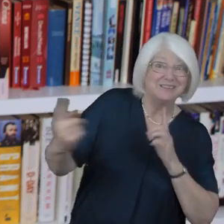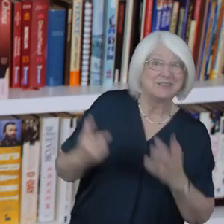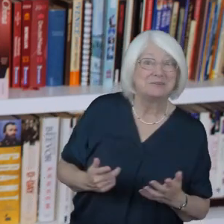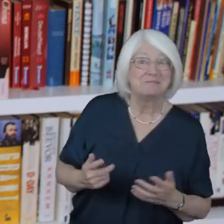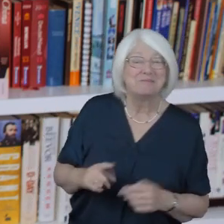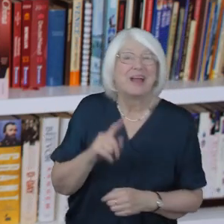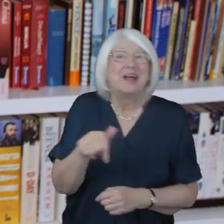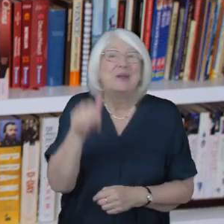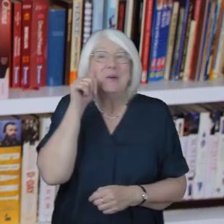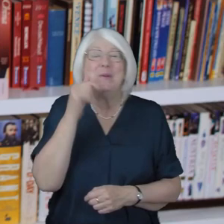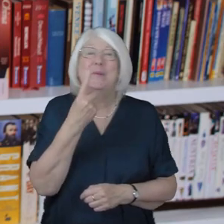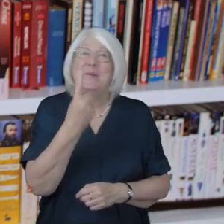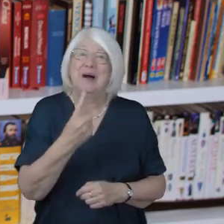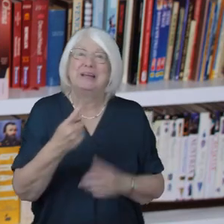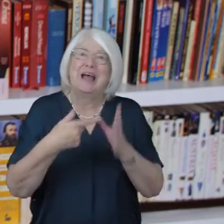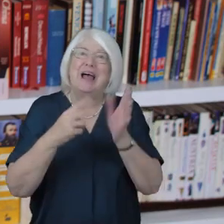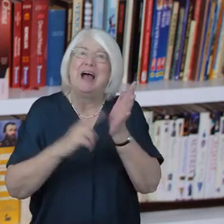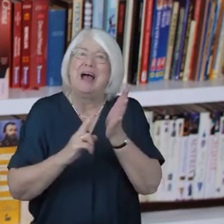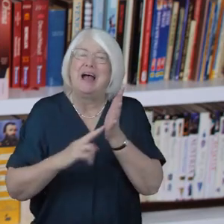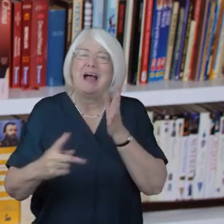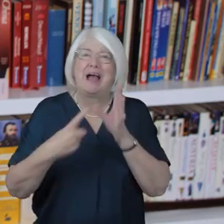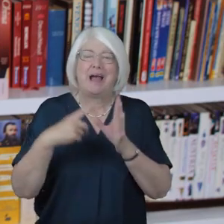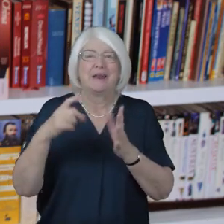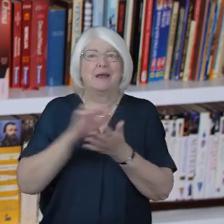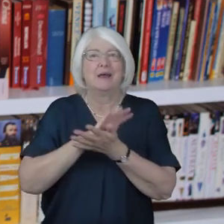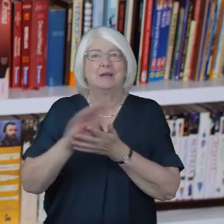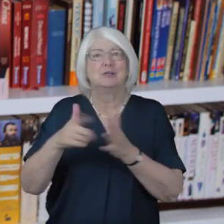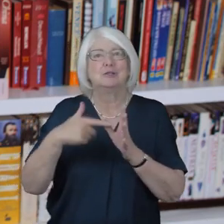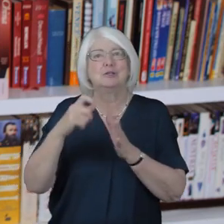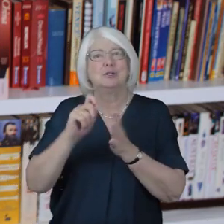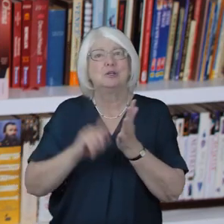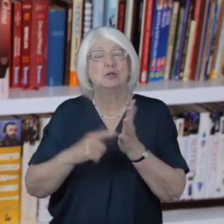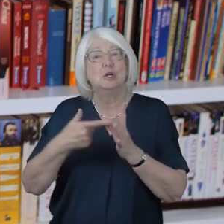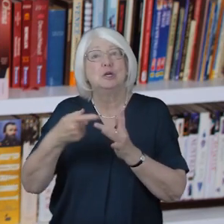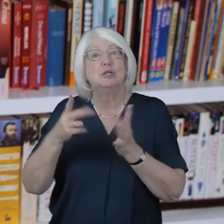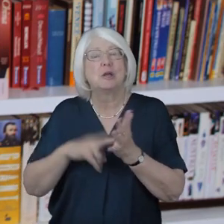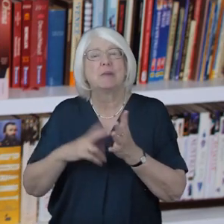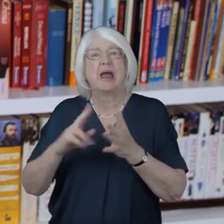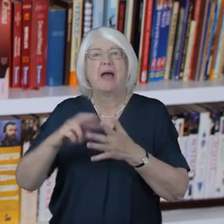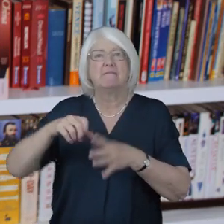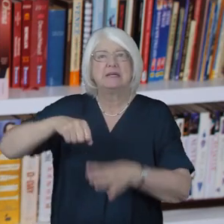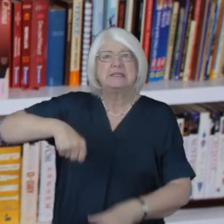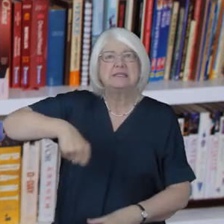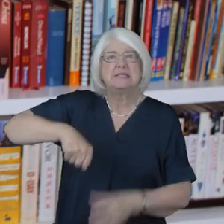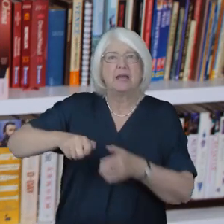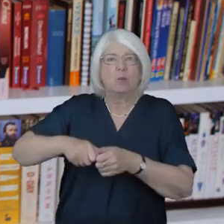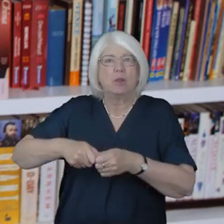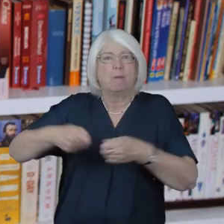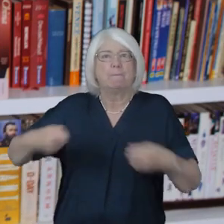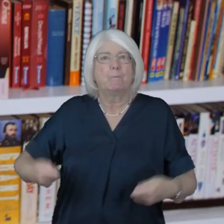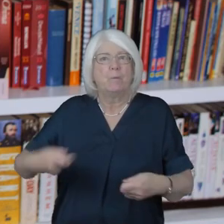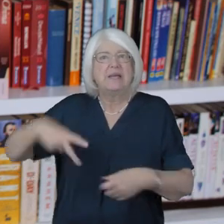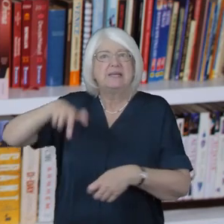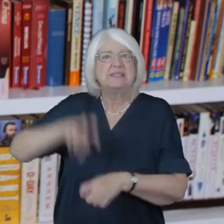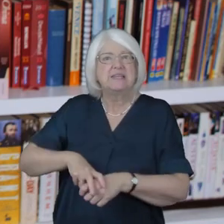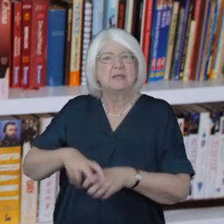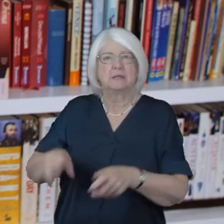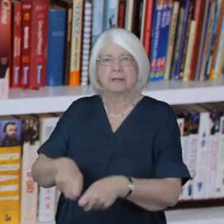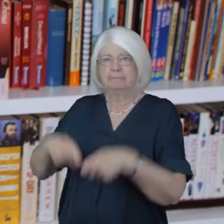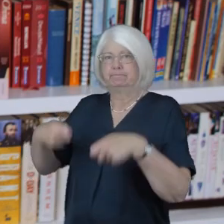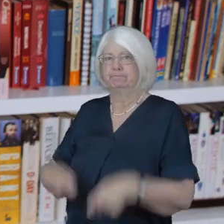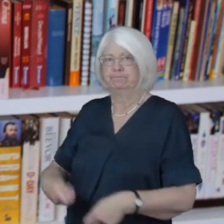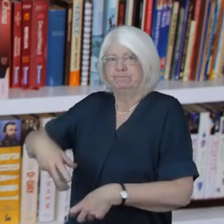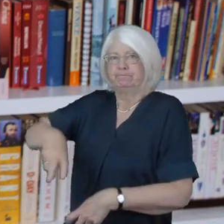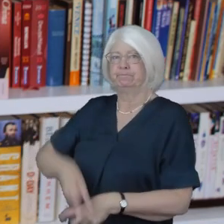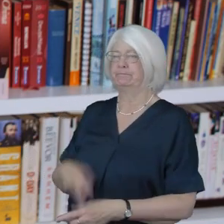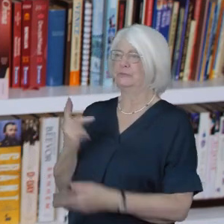who takes a shooting stick with her and perches outside someone's house for a chat another effectively patrols